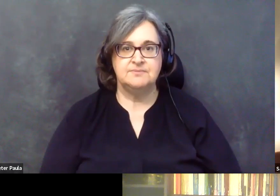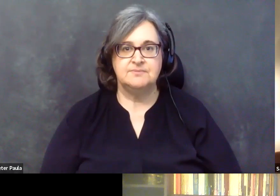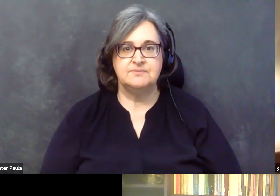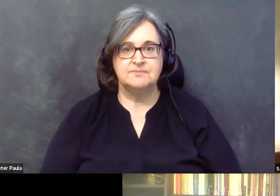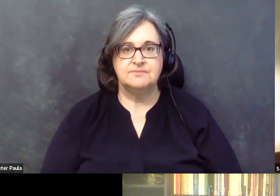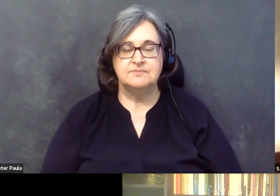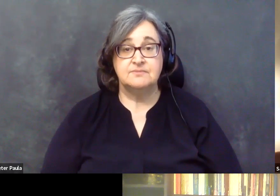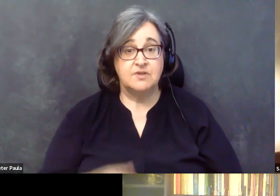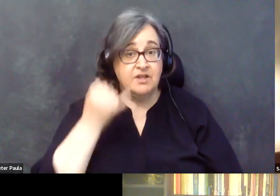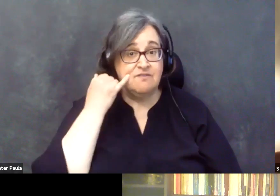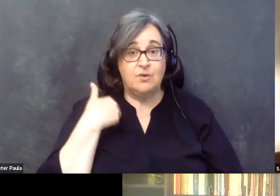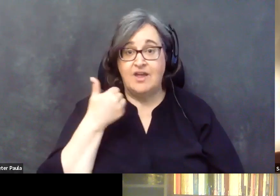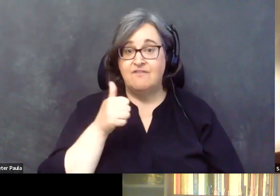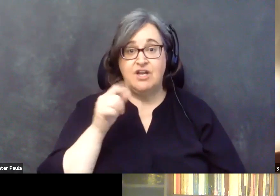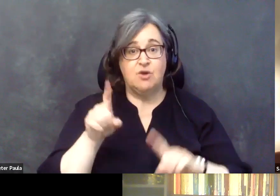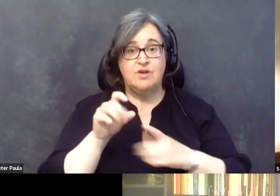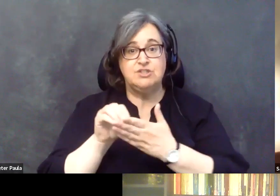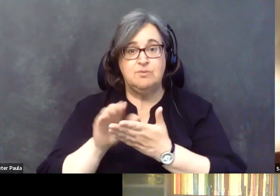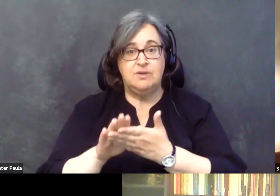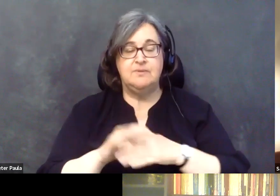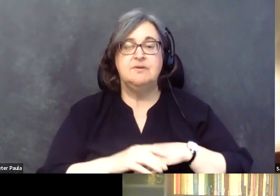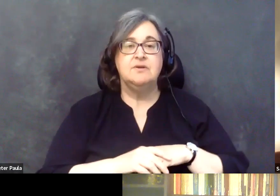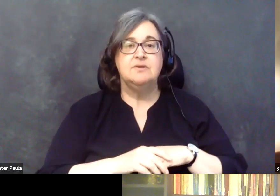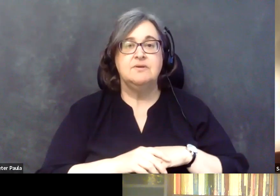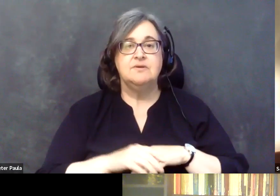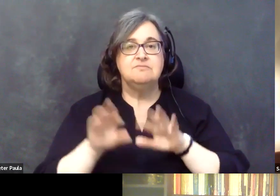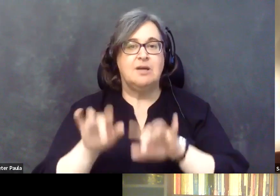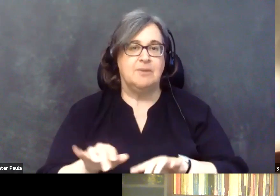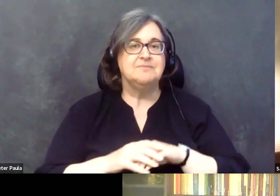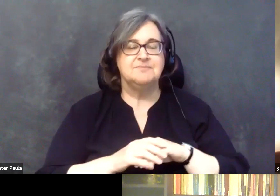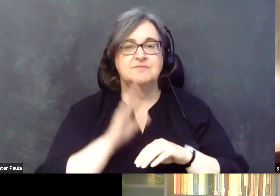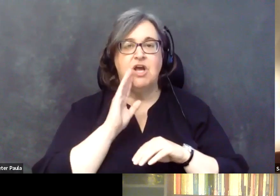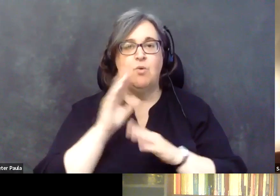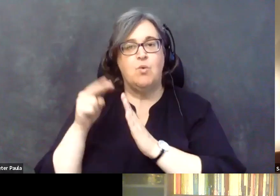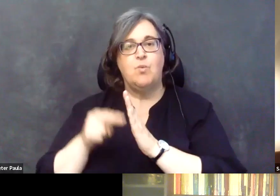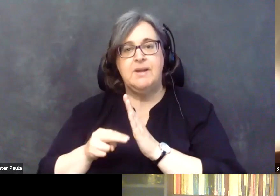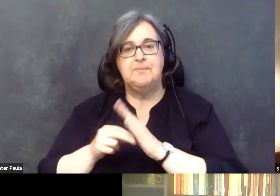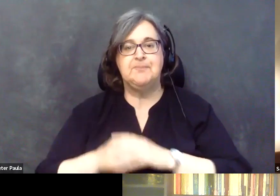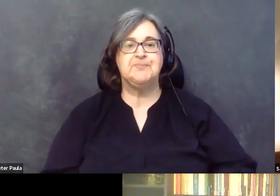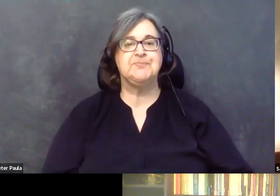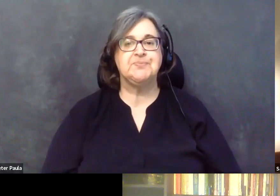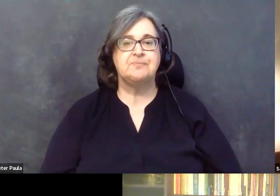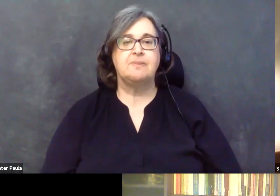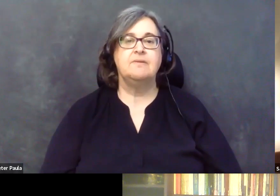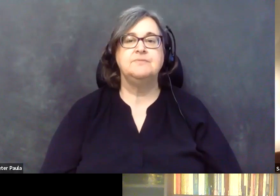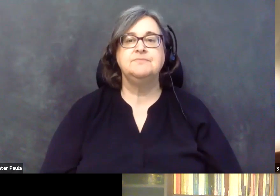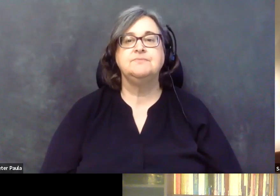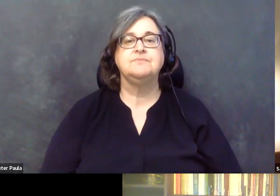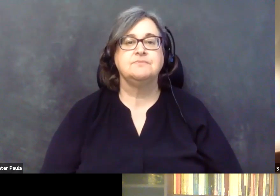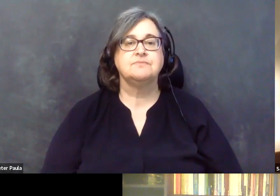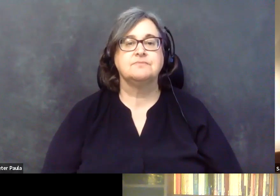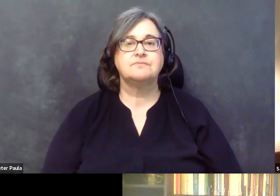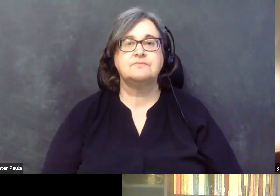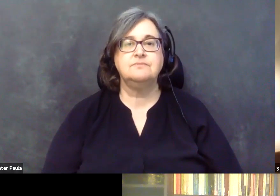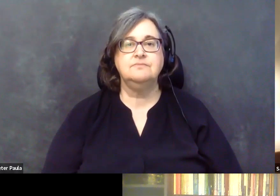so if you do have any questions, make sure to put those in and I'll, um, I'll make sure to read those. Let's talk about the implications